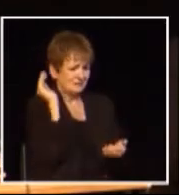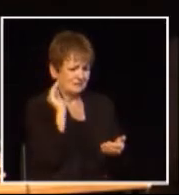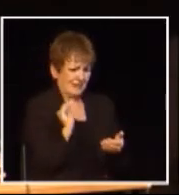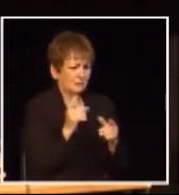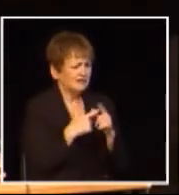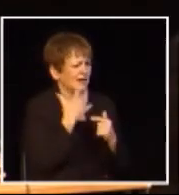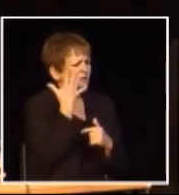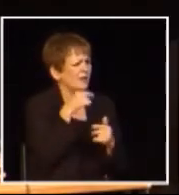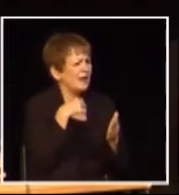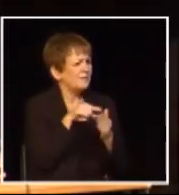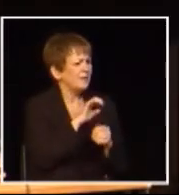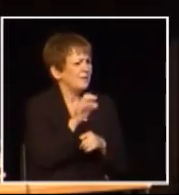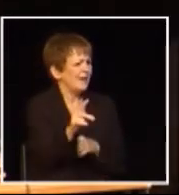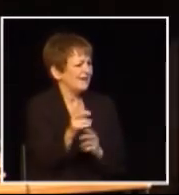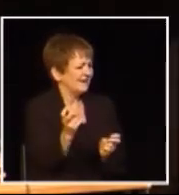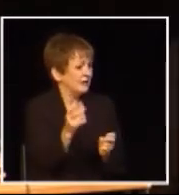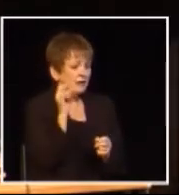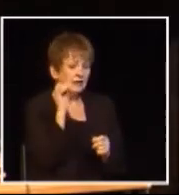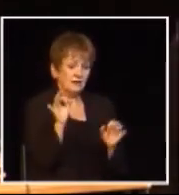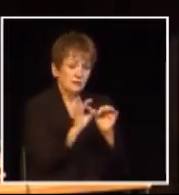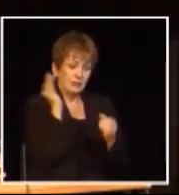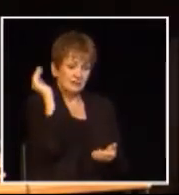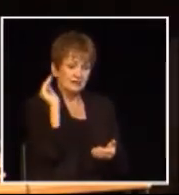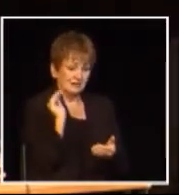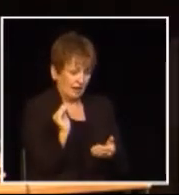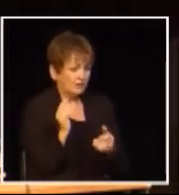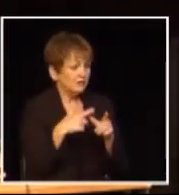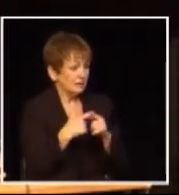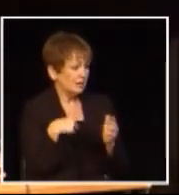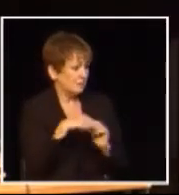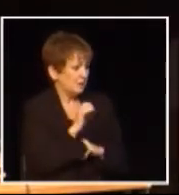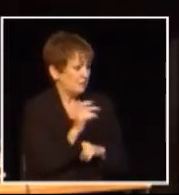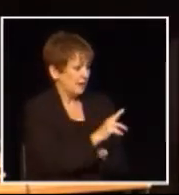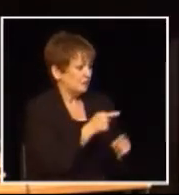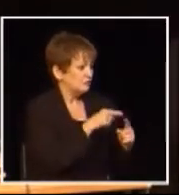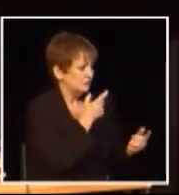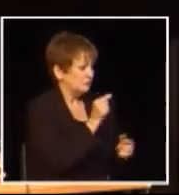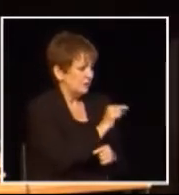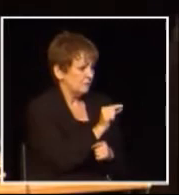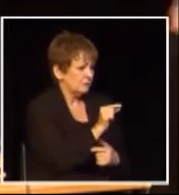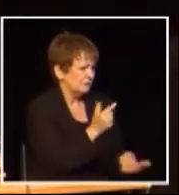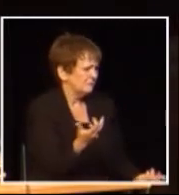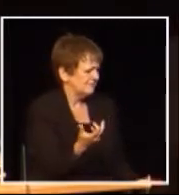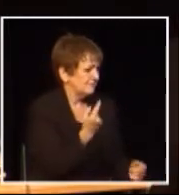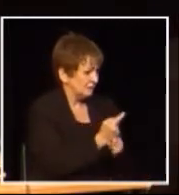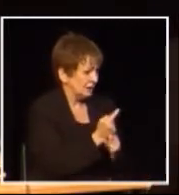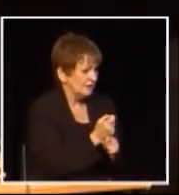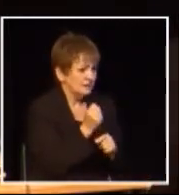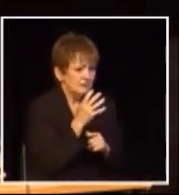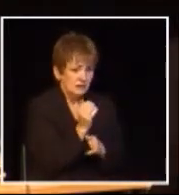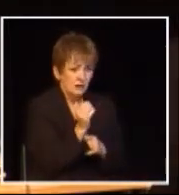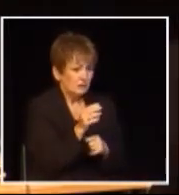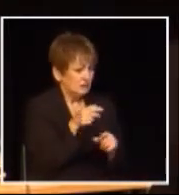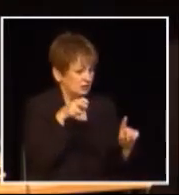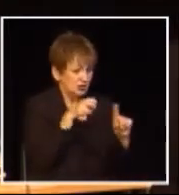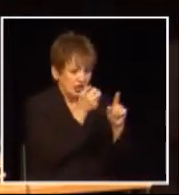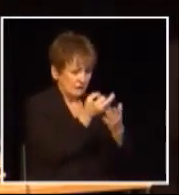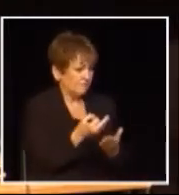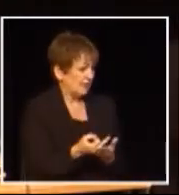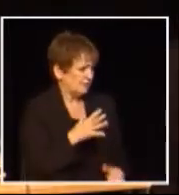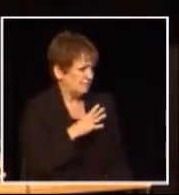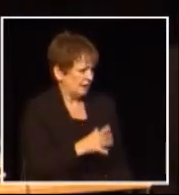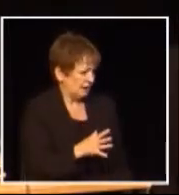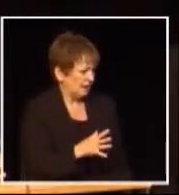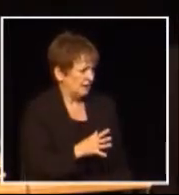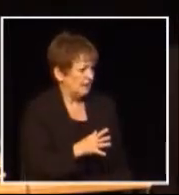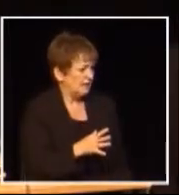if prices came down you don't need a rebate you'd be giving the government a rebate so go ahead and fact